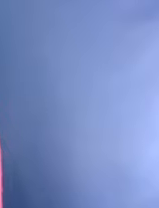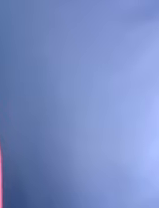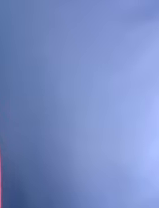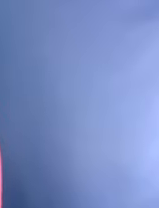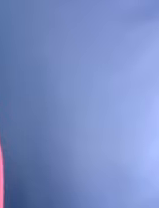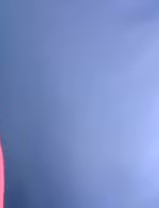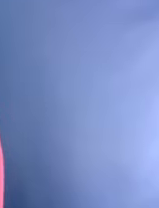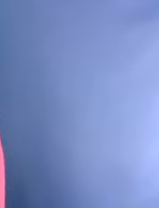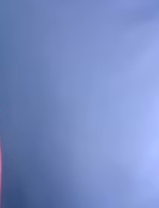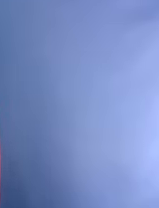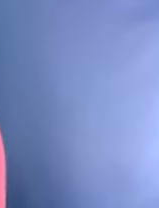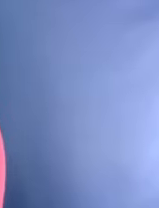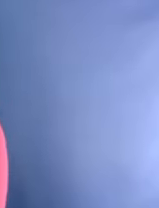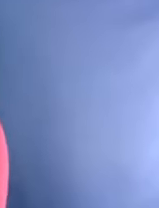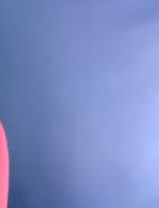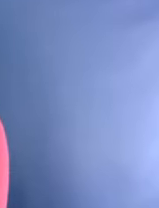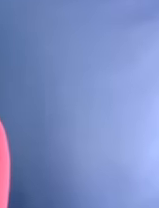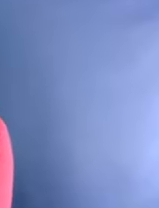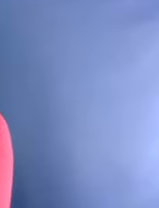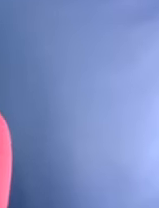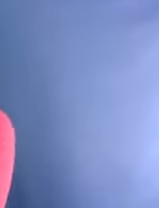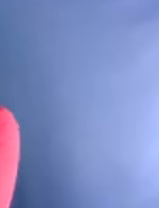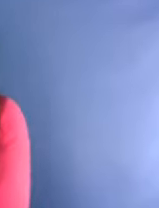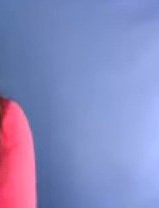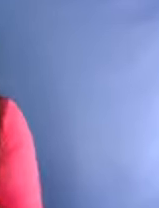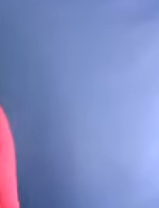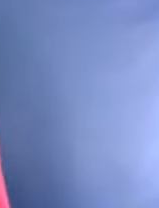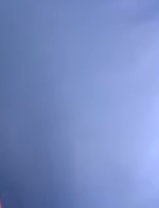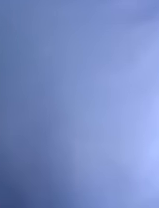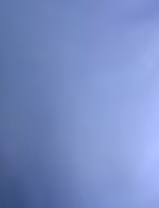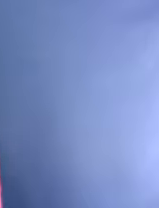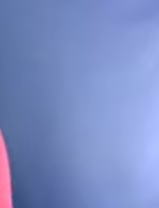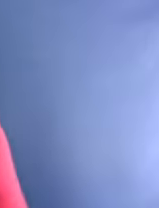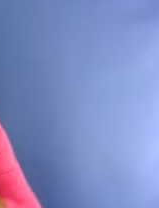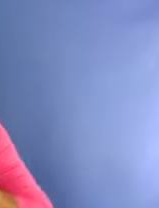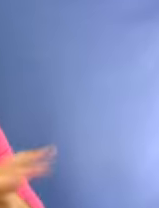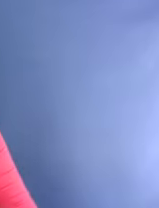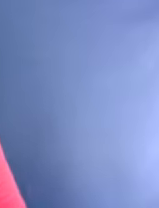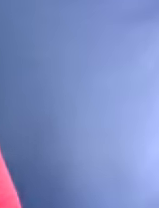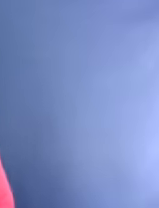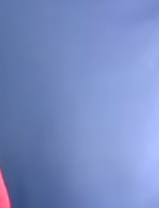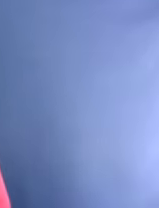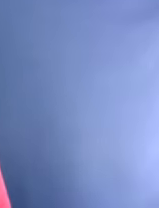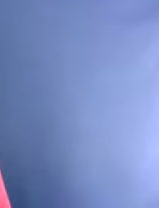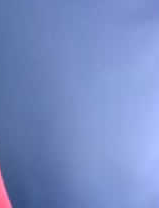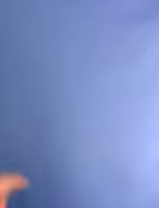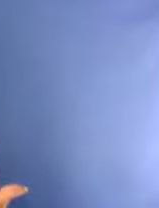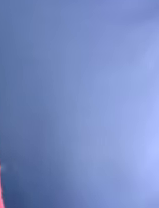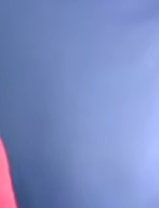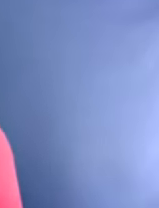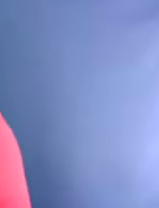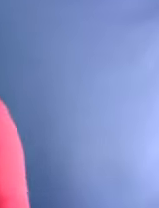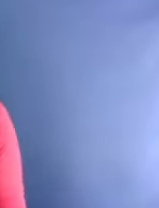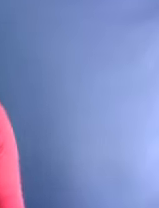and in supporting me as well. We also recently launched experts by experience panel. And with our